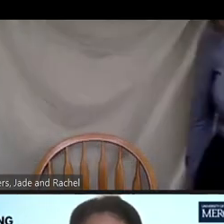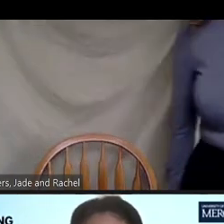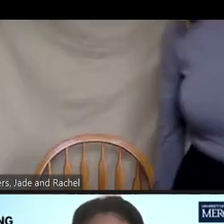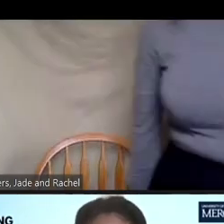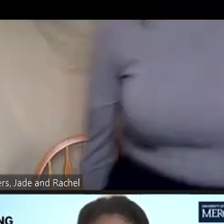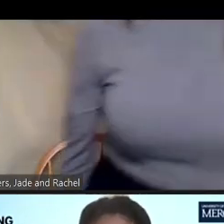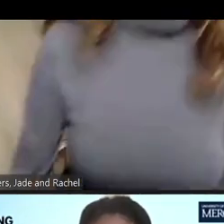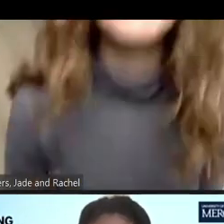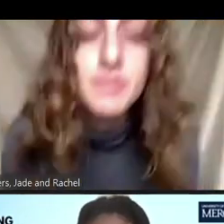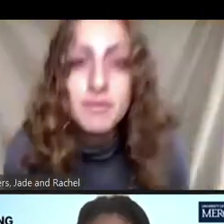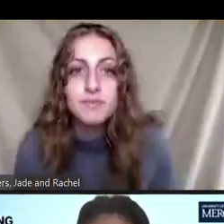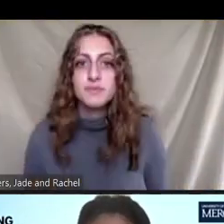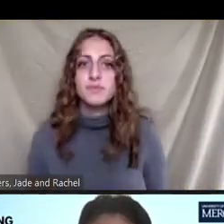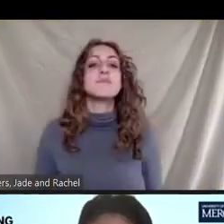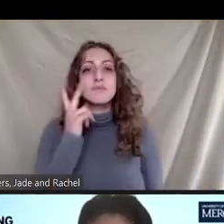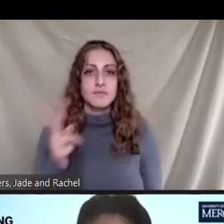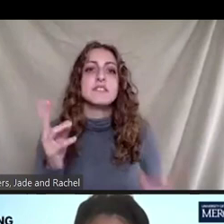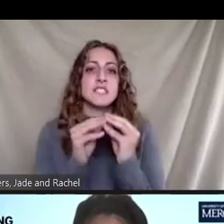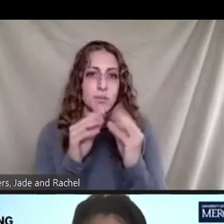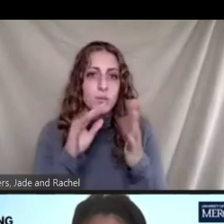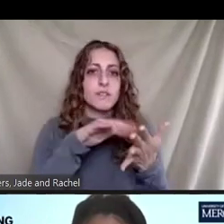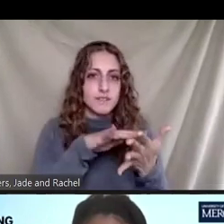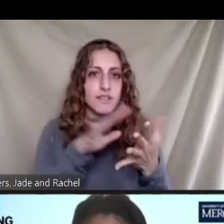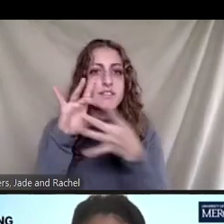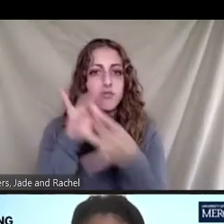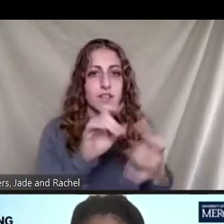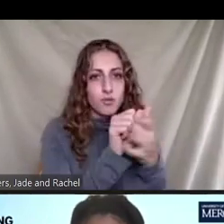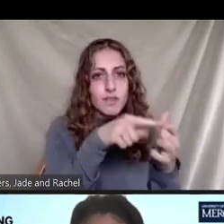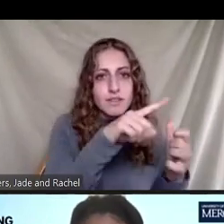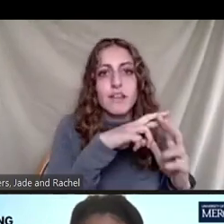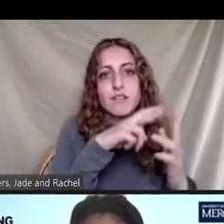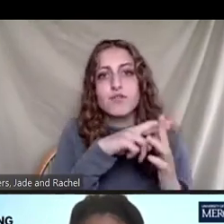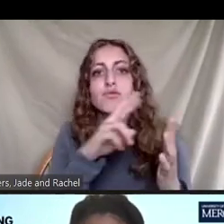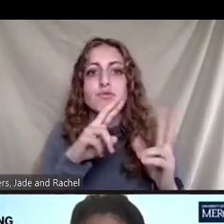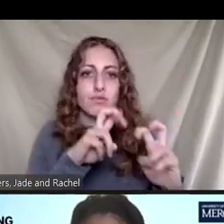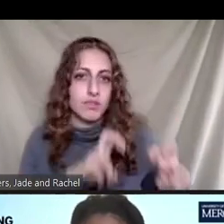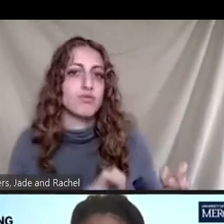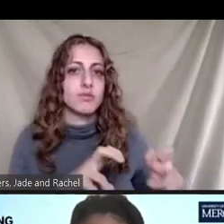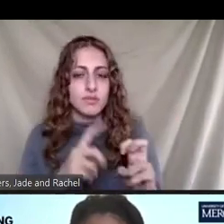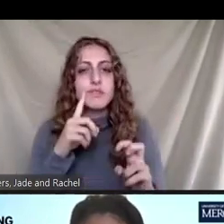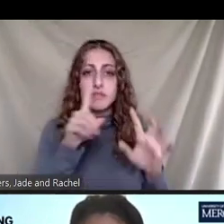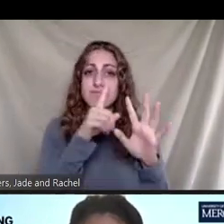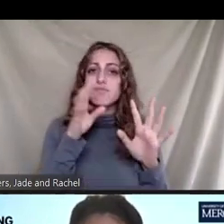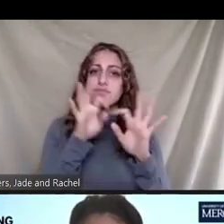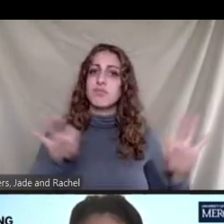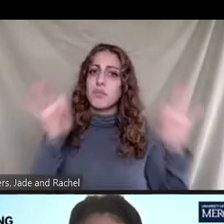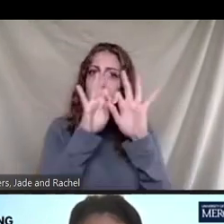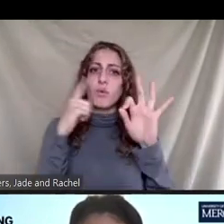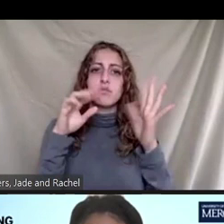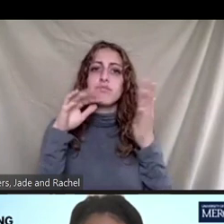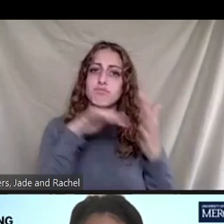root causes and how we address them and how we design research for equity will be important. And, uh,